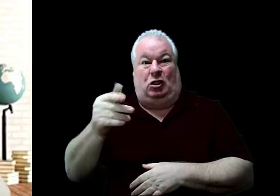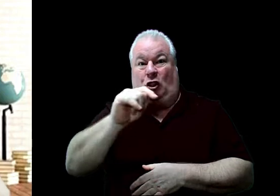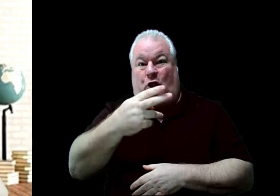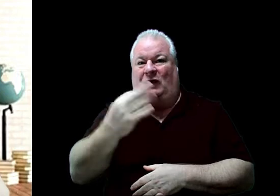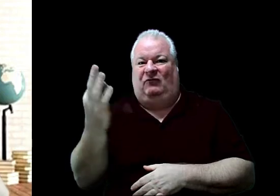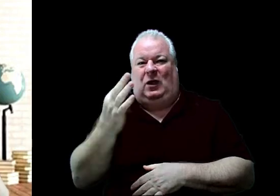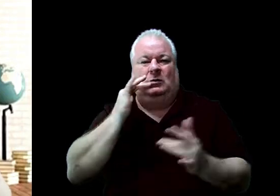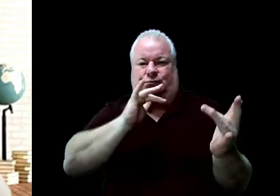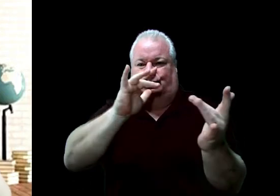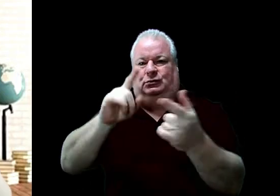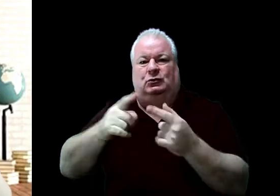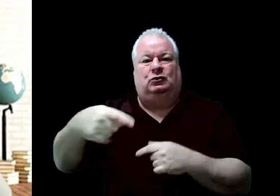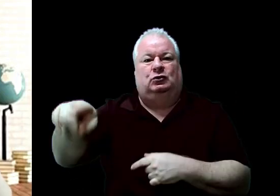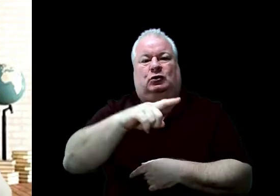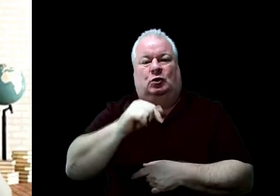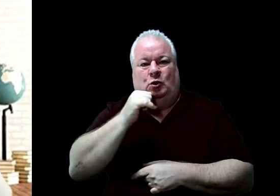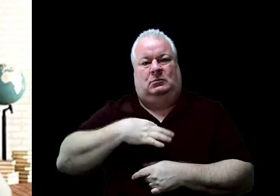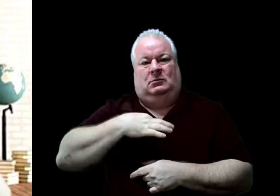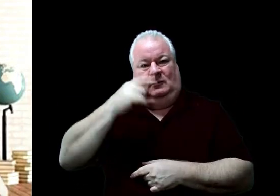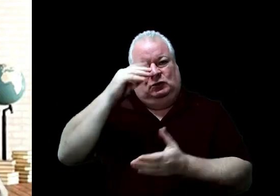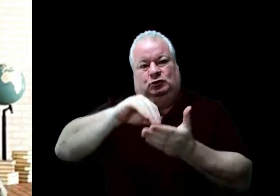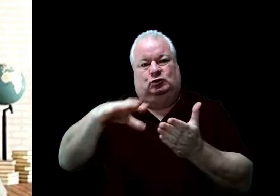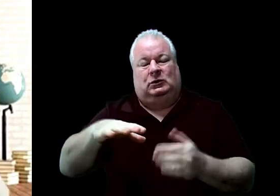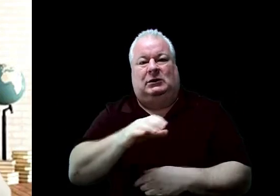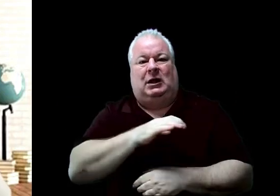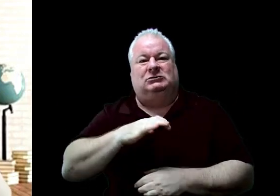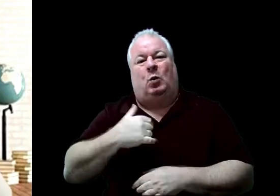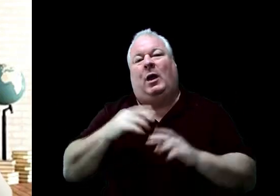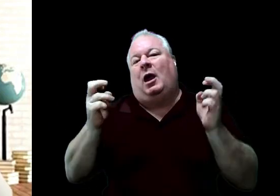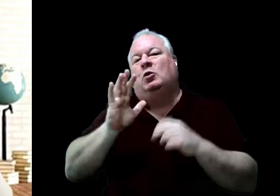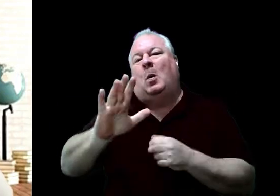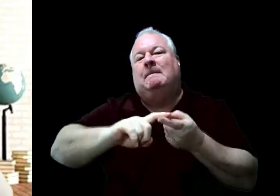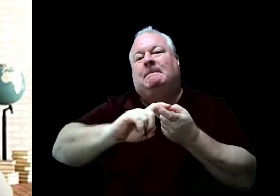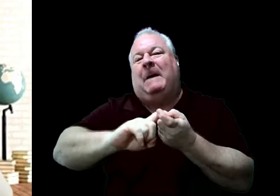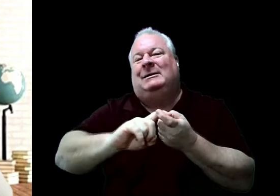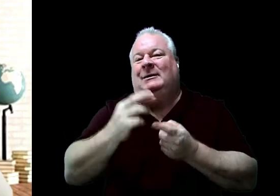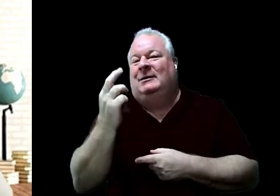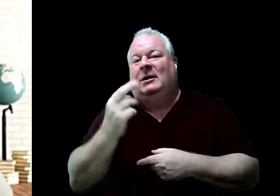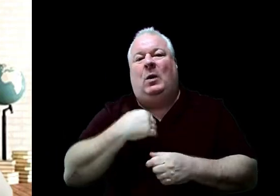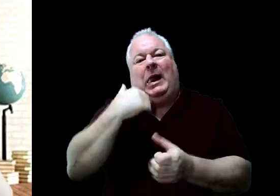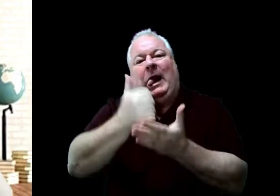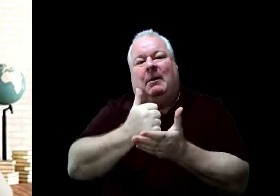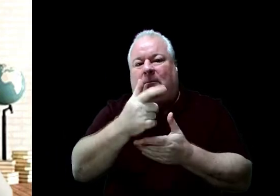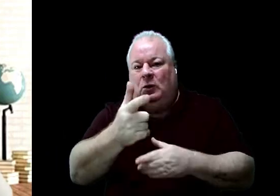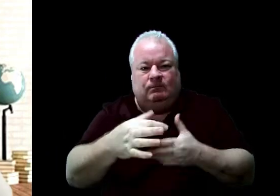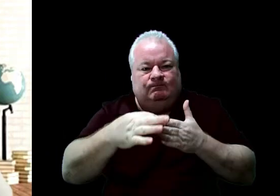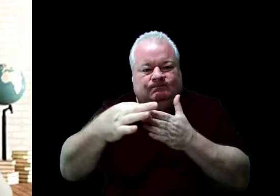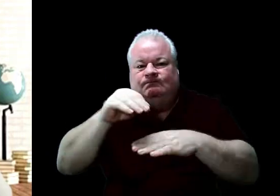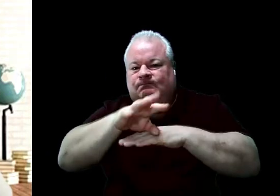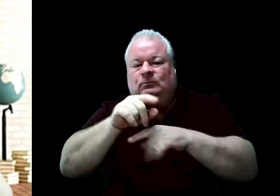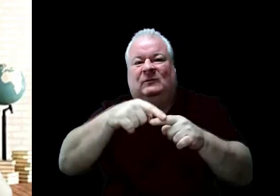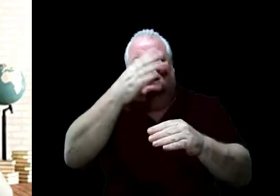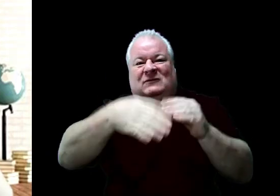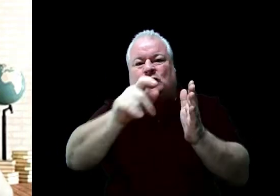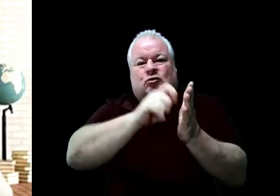And we are going to be your buddies and help you to finish your writing and also give you your